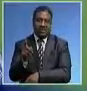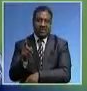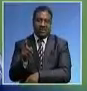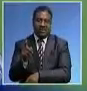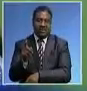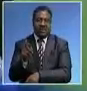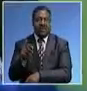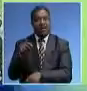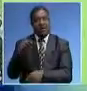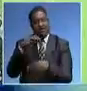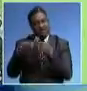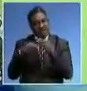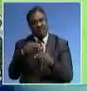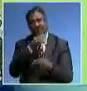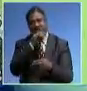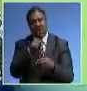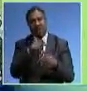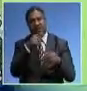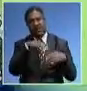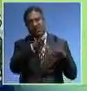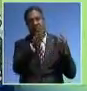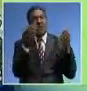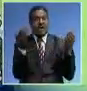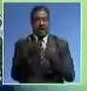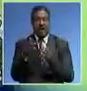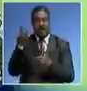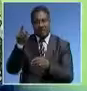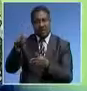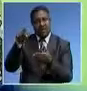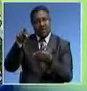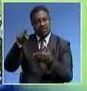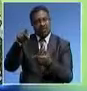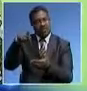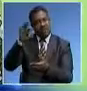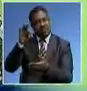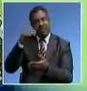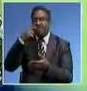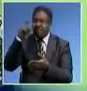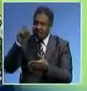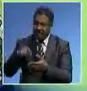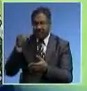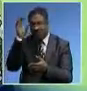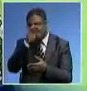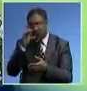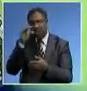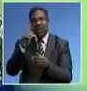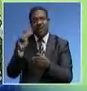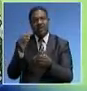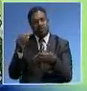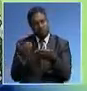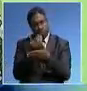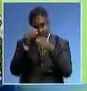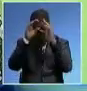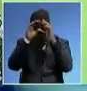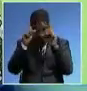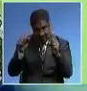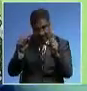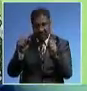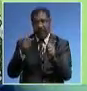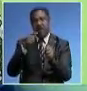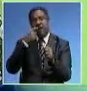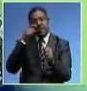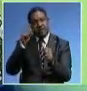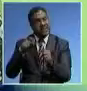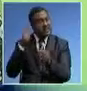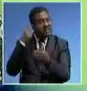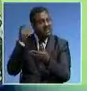not going to continue. So the party, they have to look for a president, they have to look for the